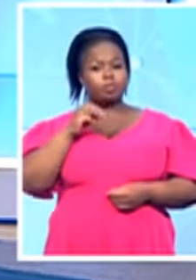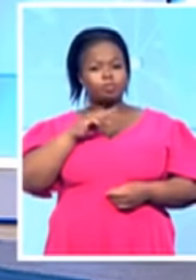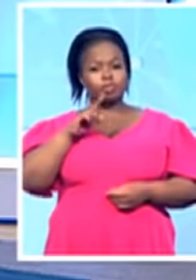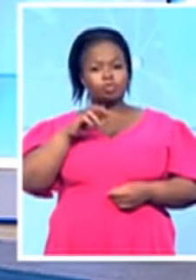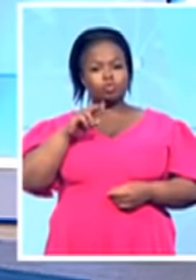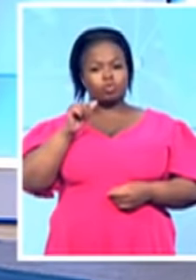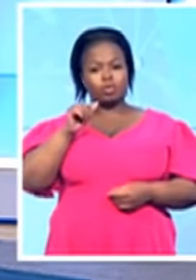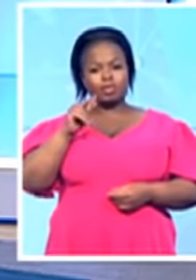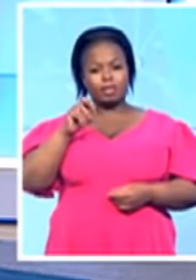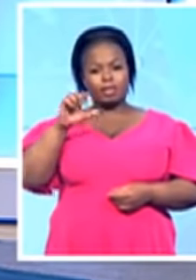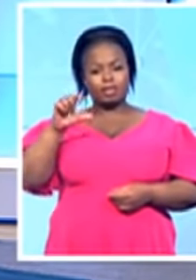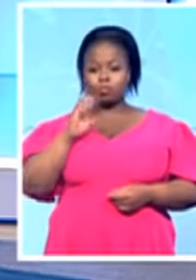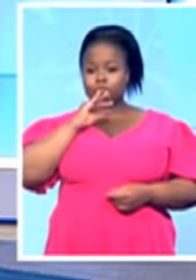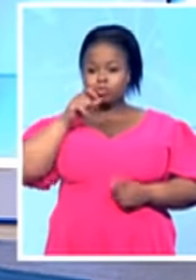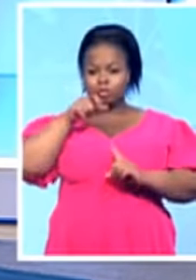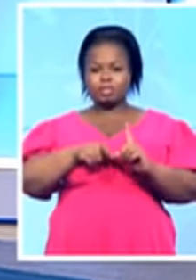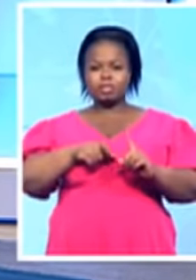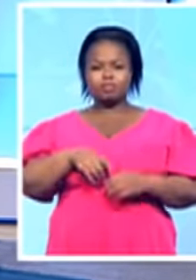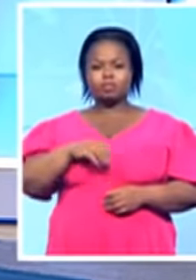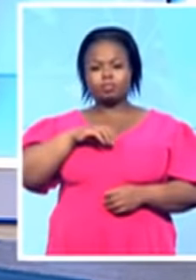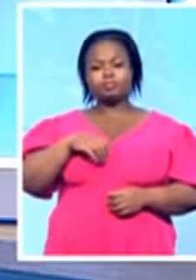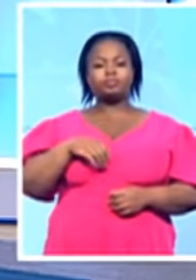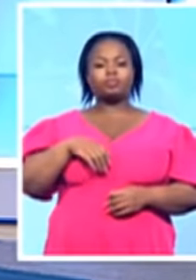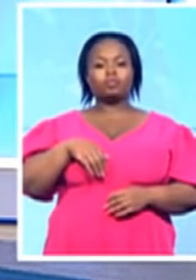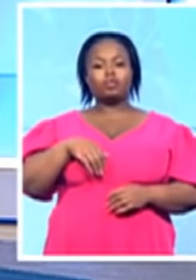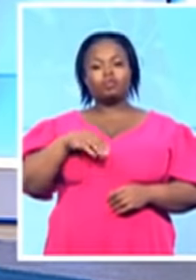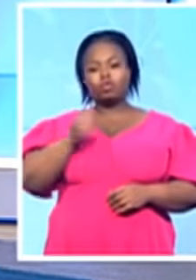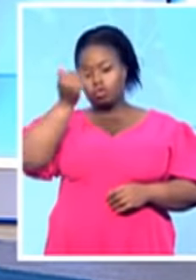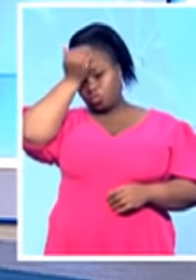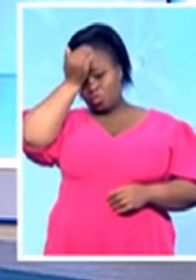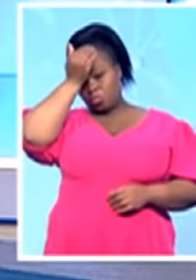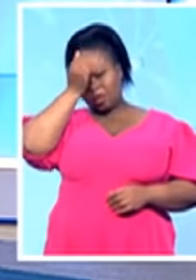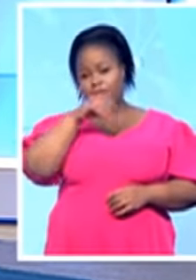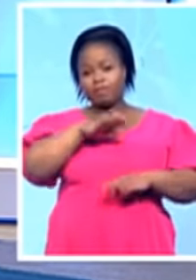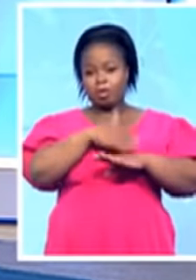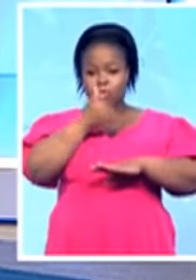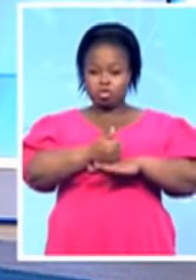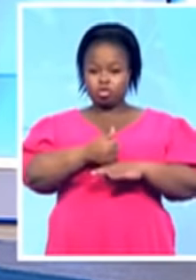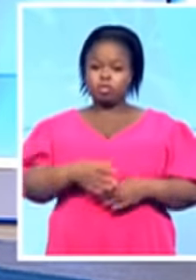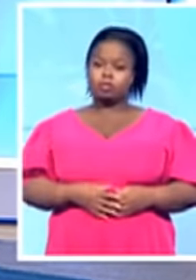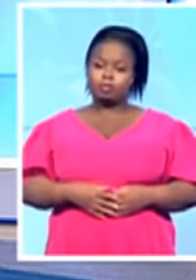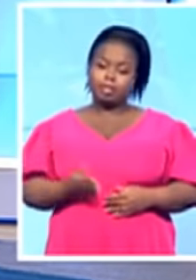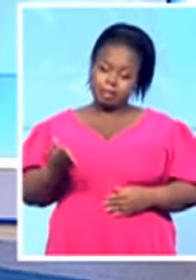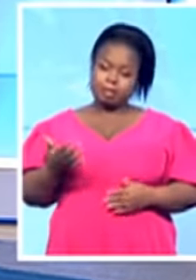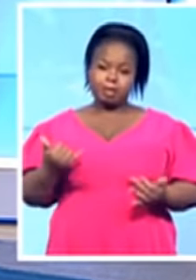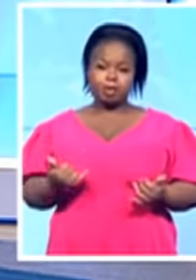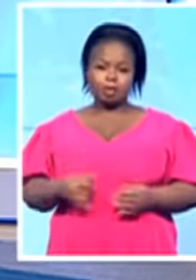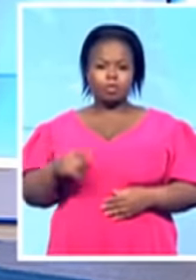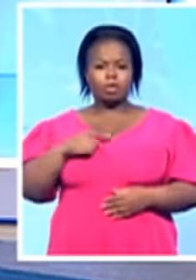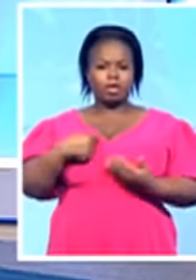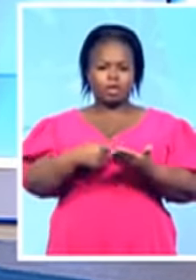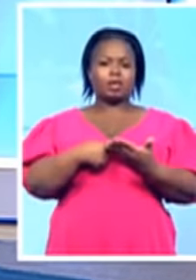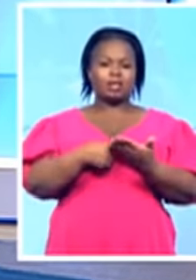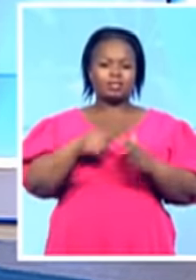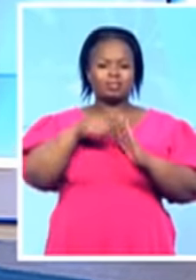JG Zuma Foundation. He had his take. We'll try to replay that conversation a little later on. But